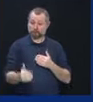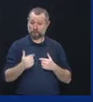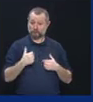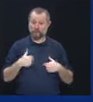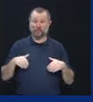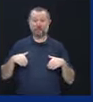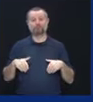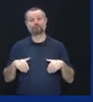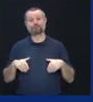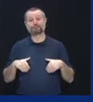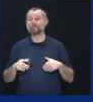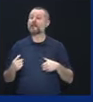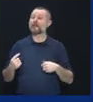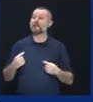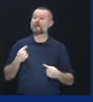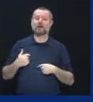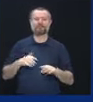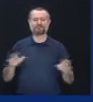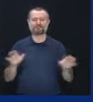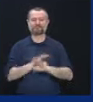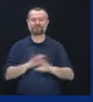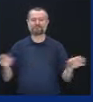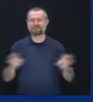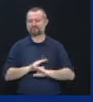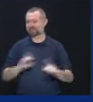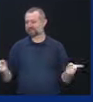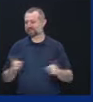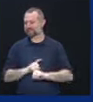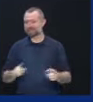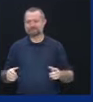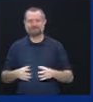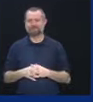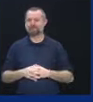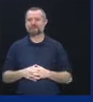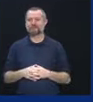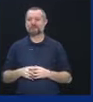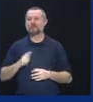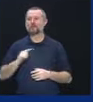even the way Thomas Paine spells it. Let's take some questions.